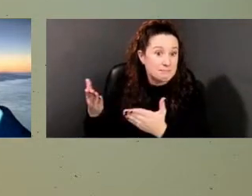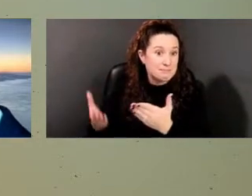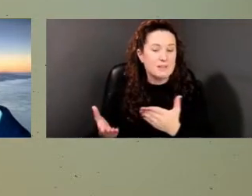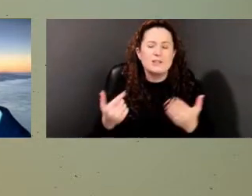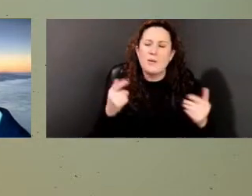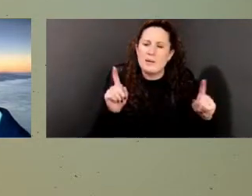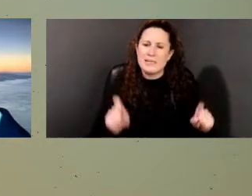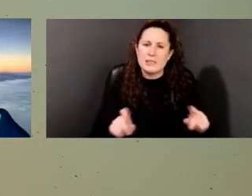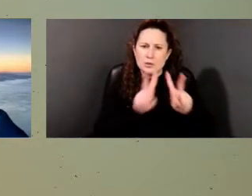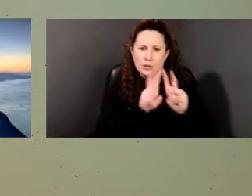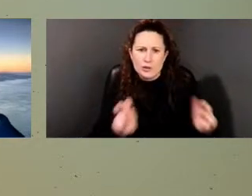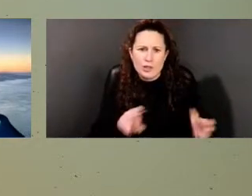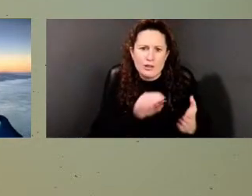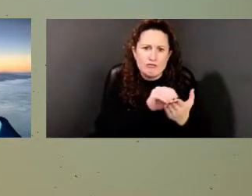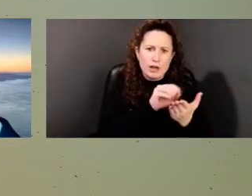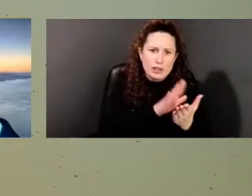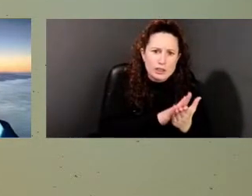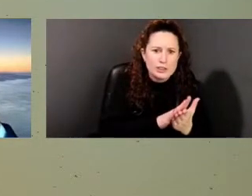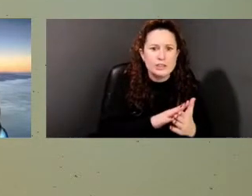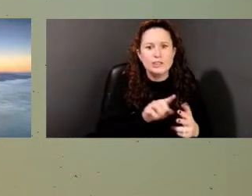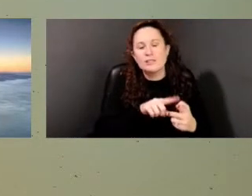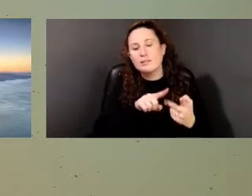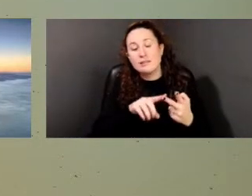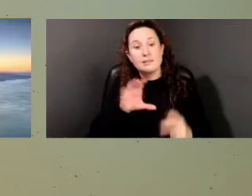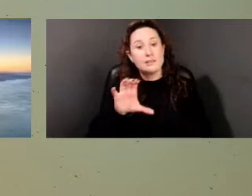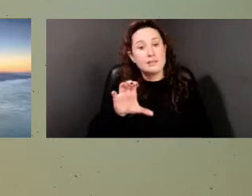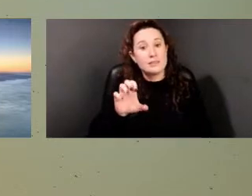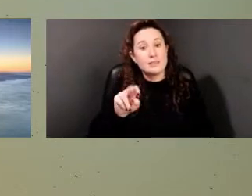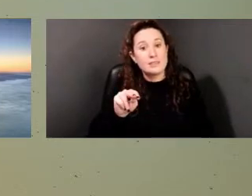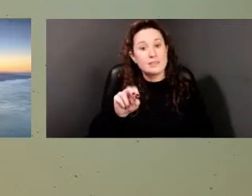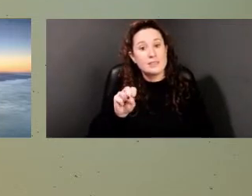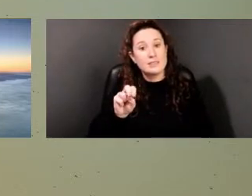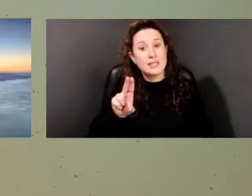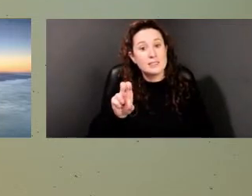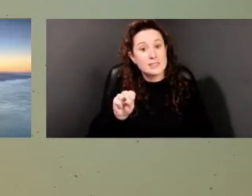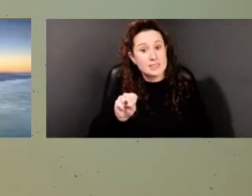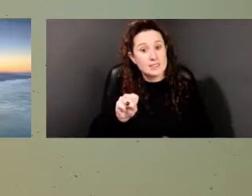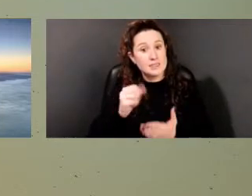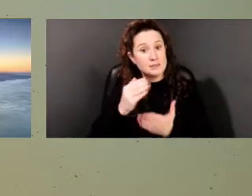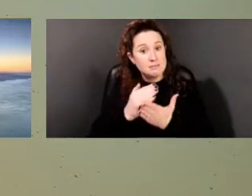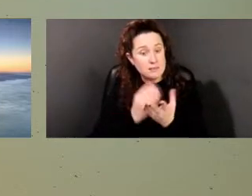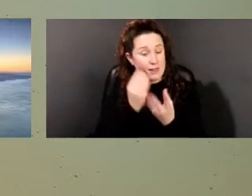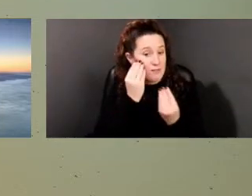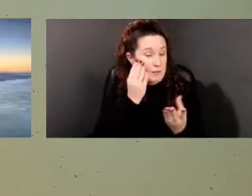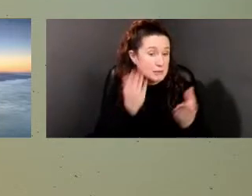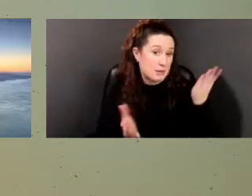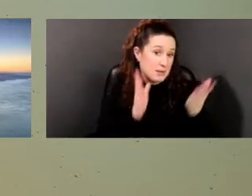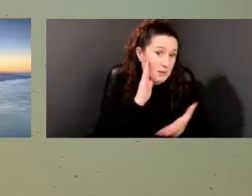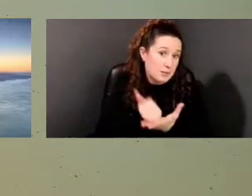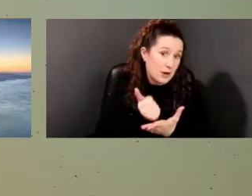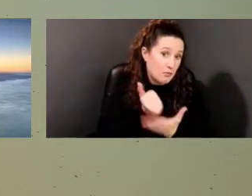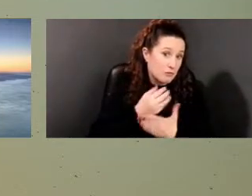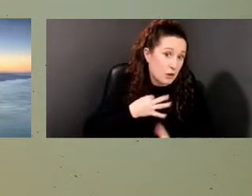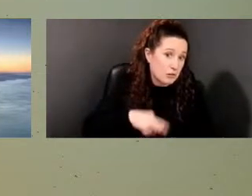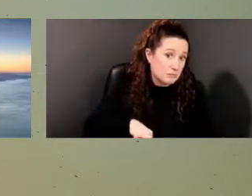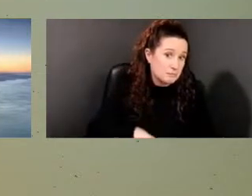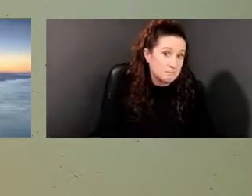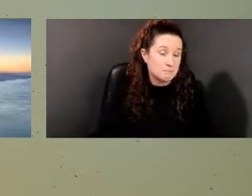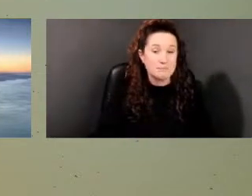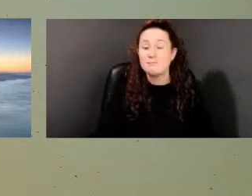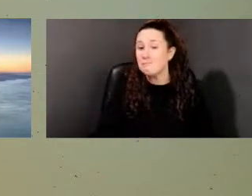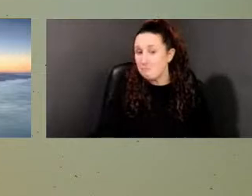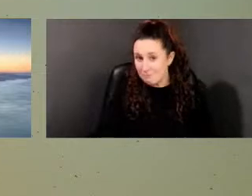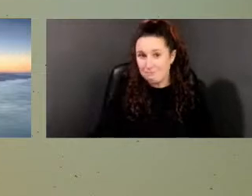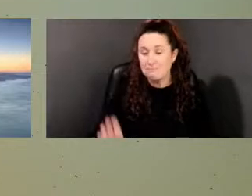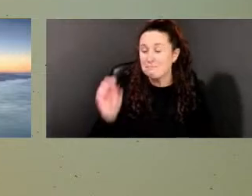the census records too, and see if we can find information that will be helpful. Well, Dr. Hollingsworth, thank